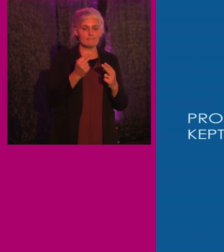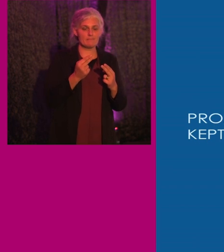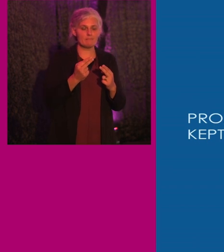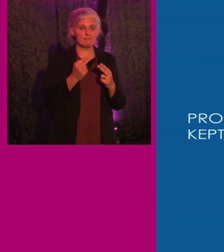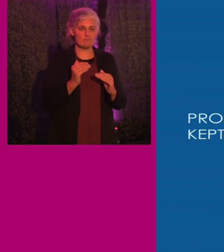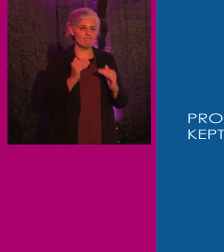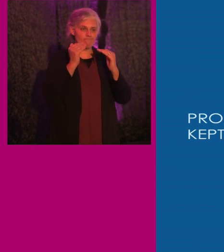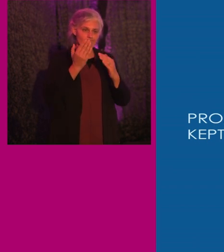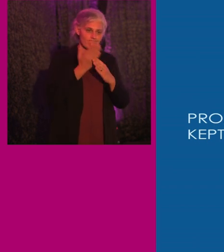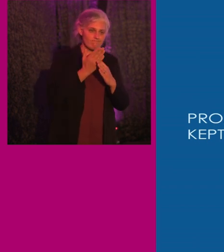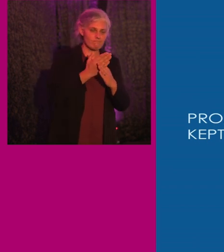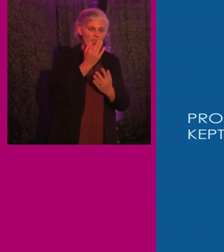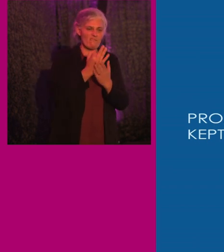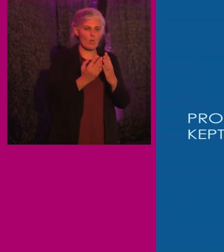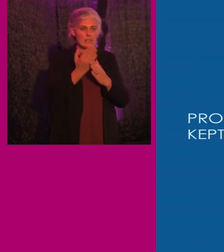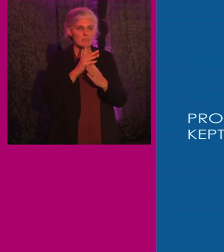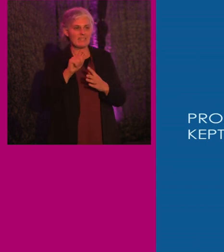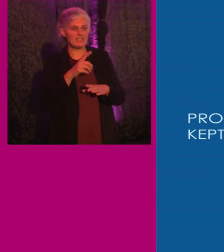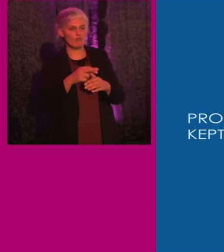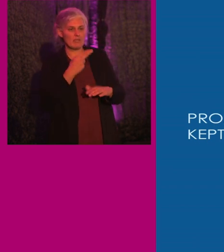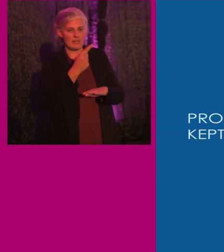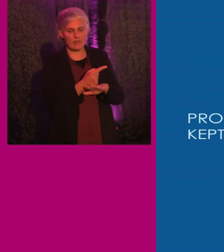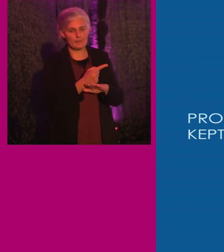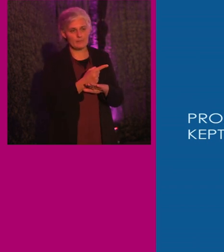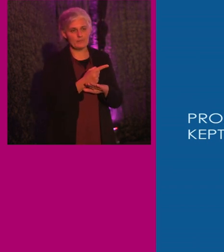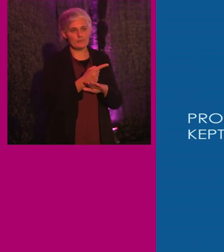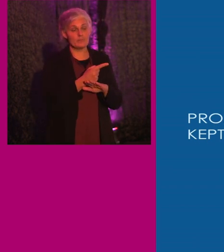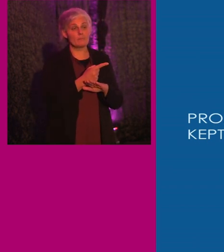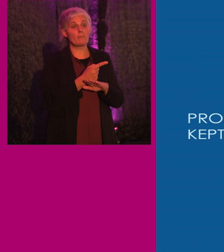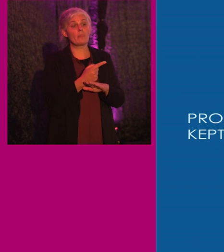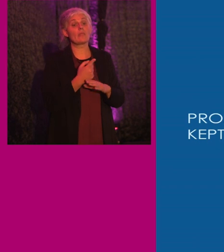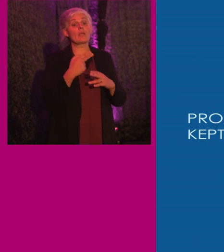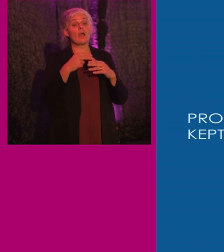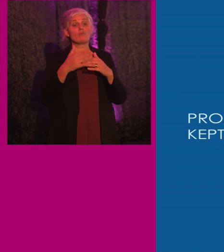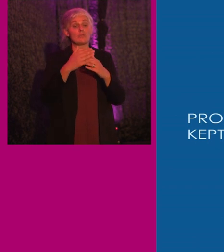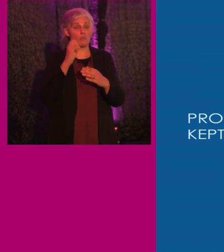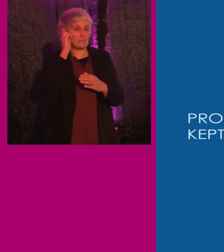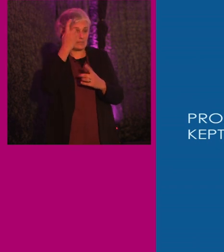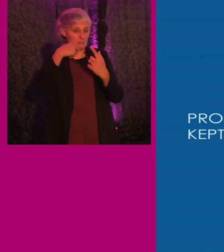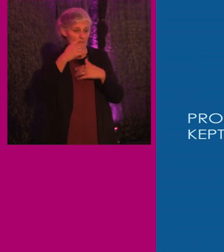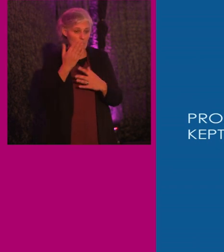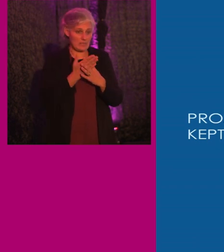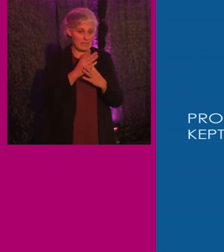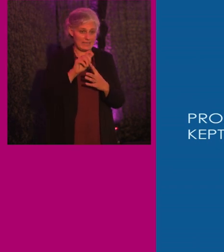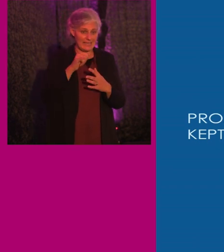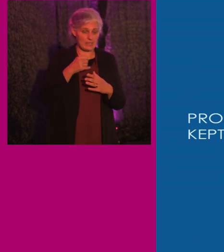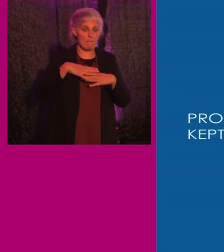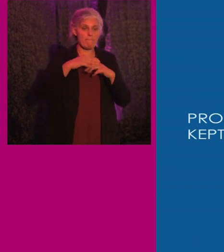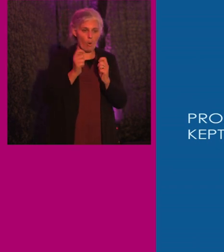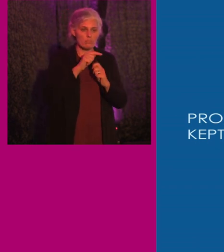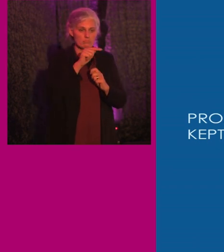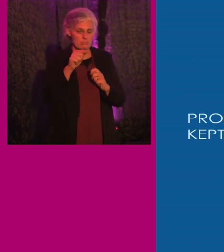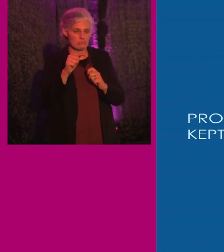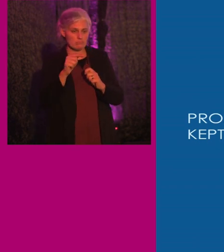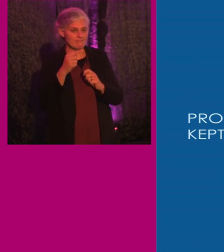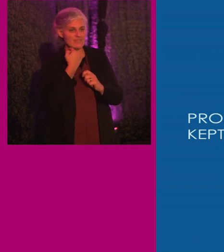for the few accessible taxis that exist. Going outside and expecting to hail an accessible taxi in most cities is